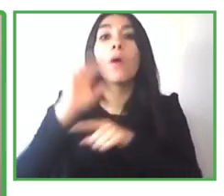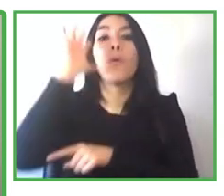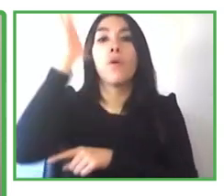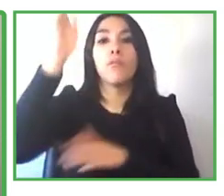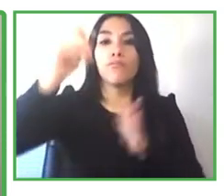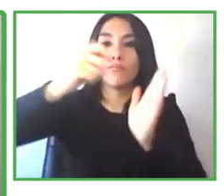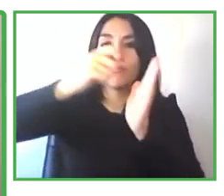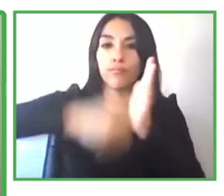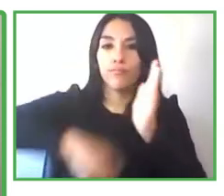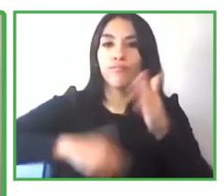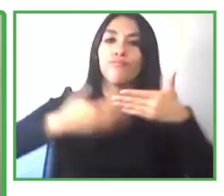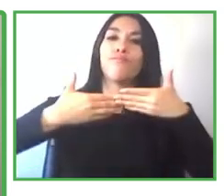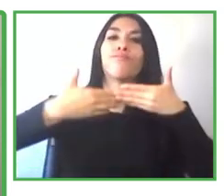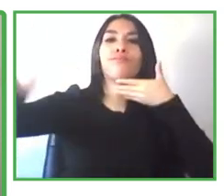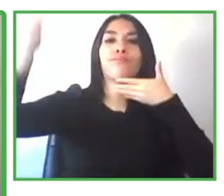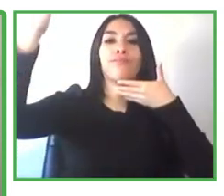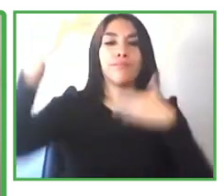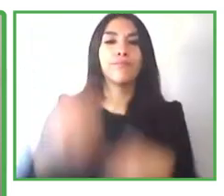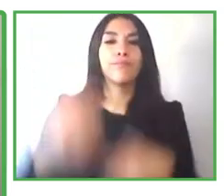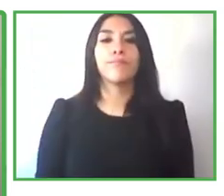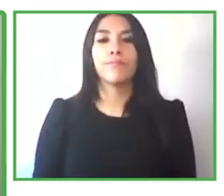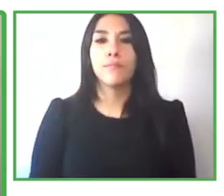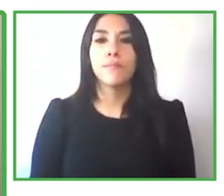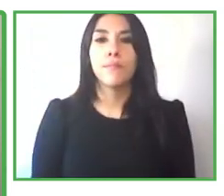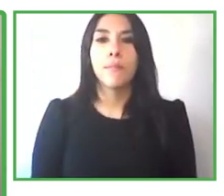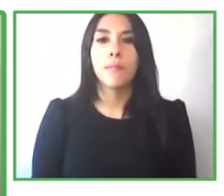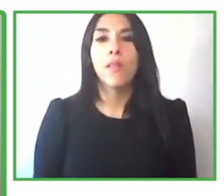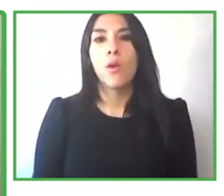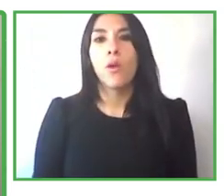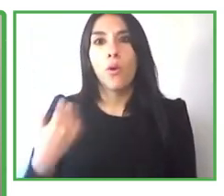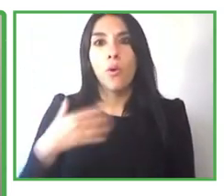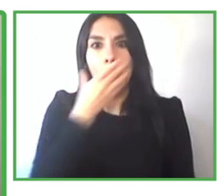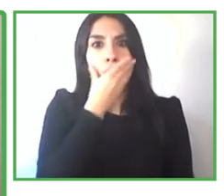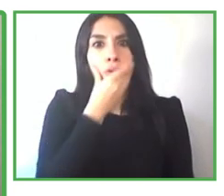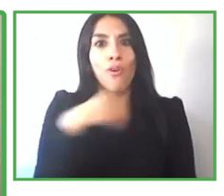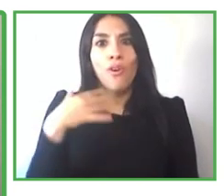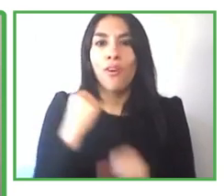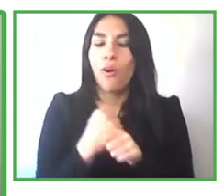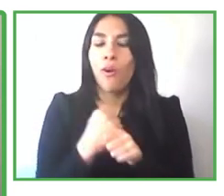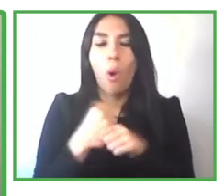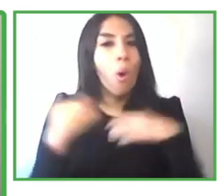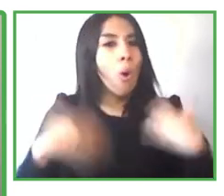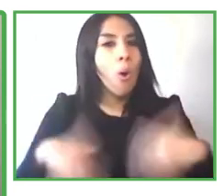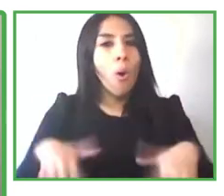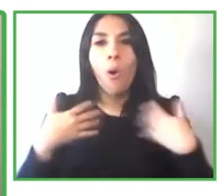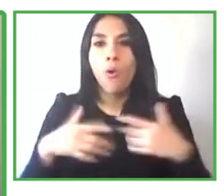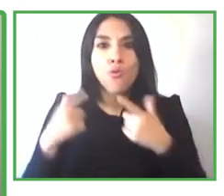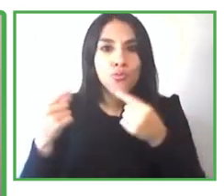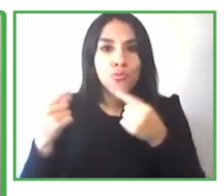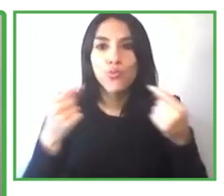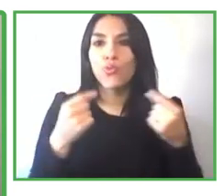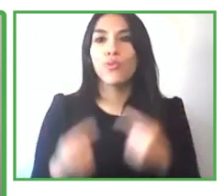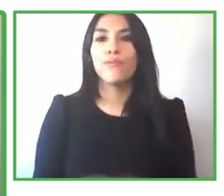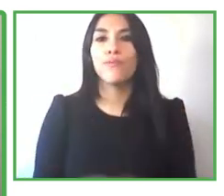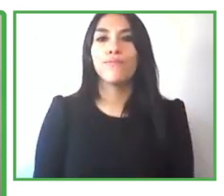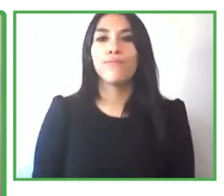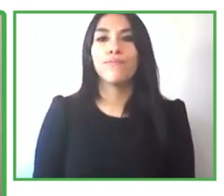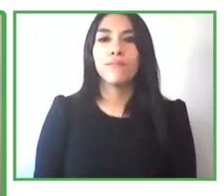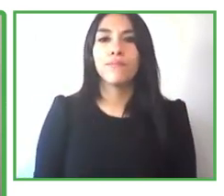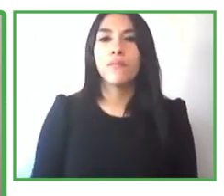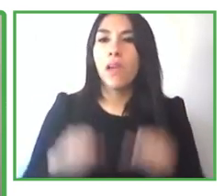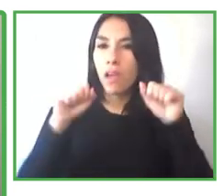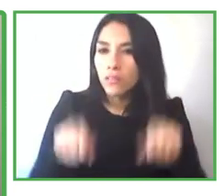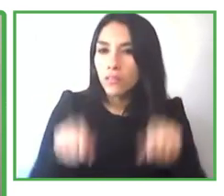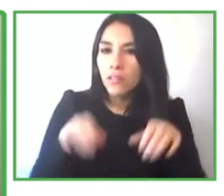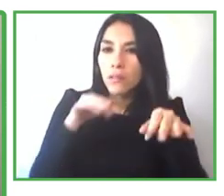if i could maybe ask you to talk a little brief moment just about the type of work that you do in ey and and how